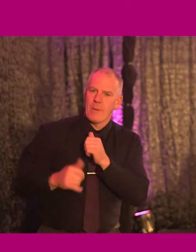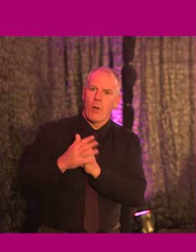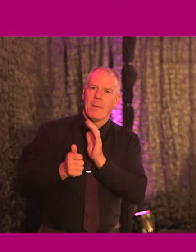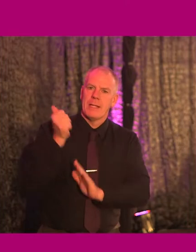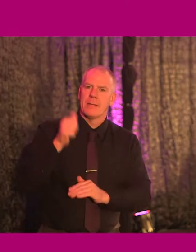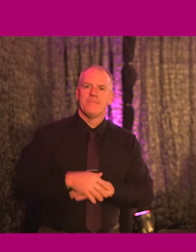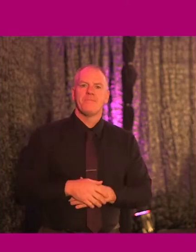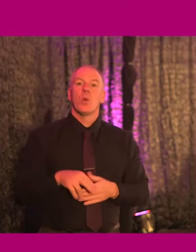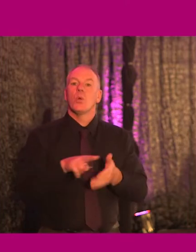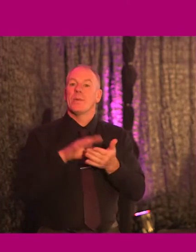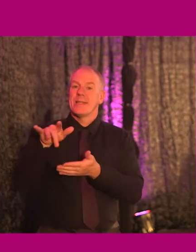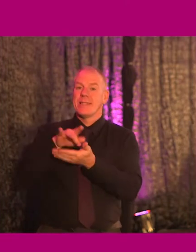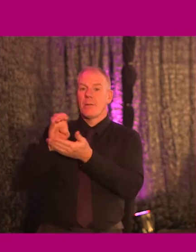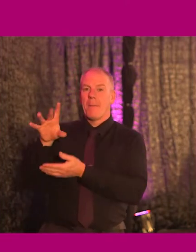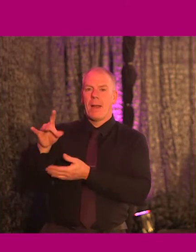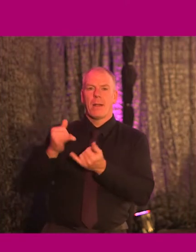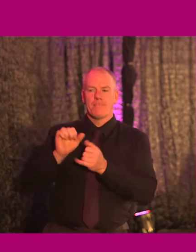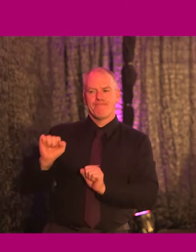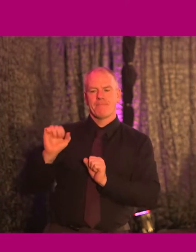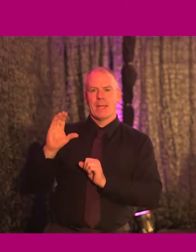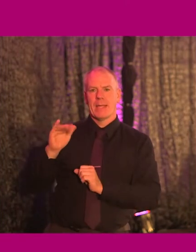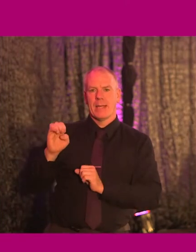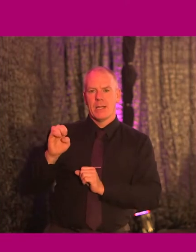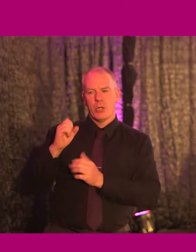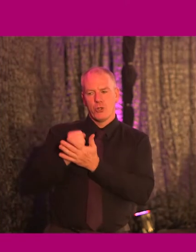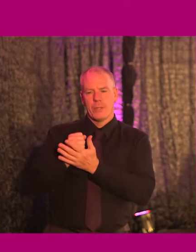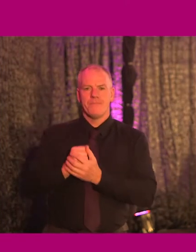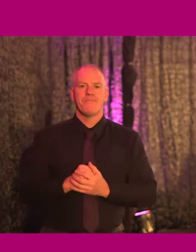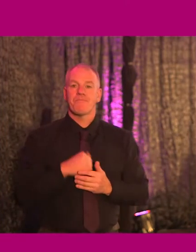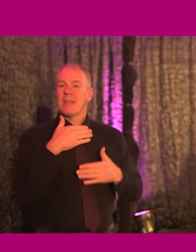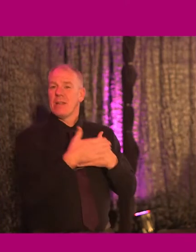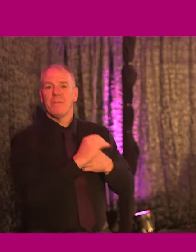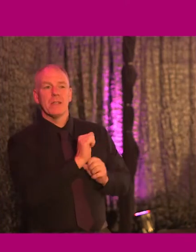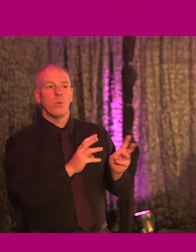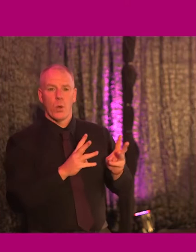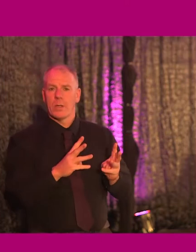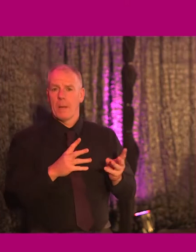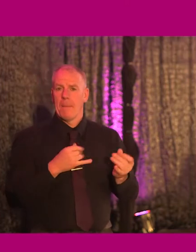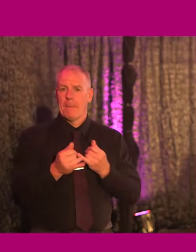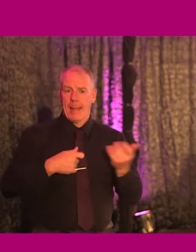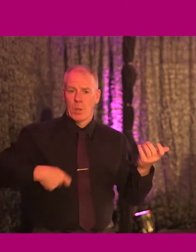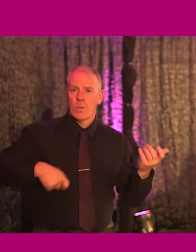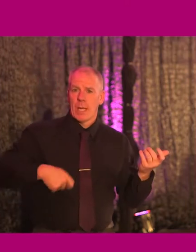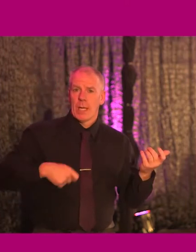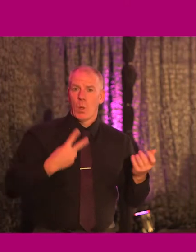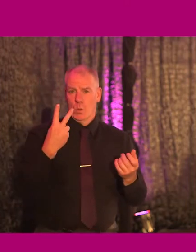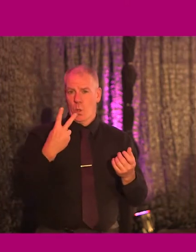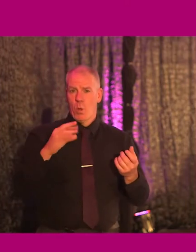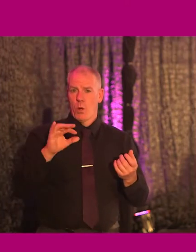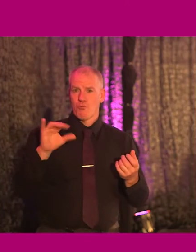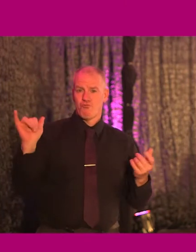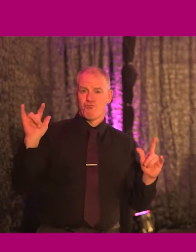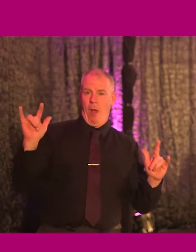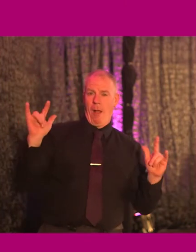using Central Bank as a case study. Outside of work, Tony is a hobbyist musician playing guitar in two Dublin-based rock bands.